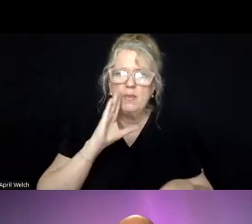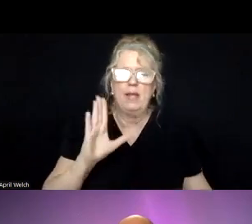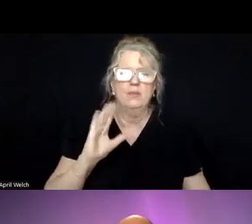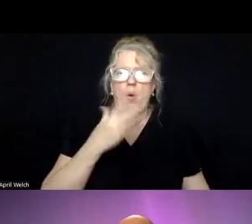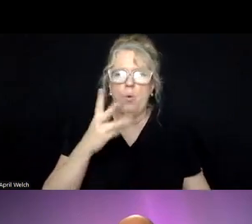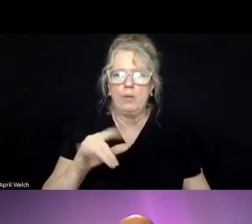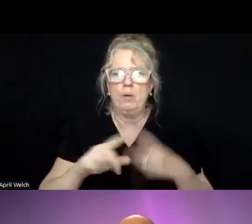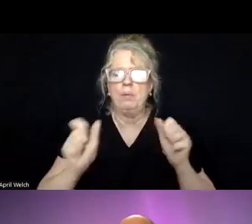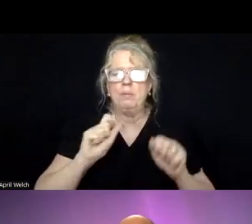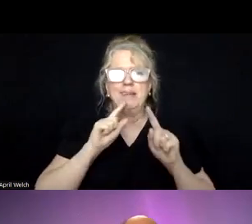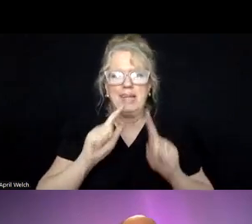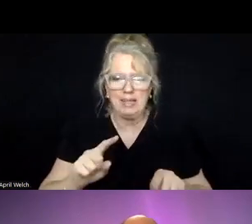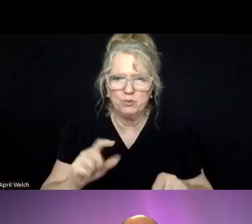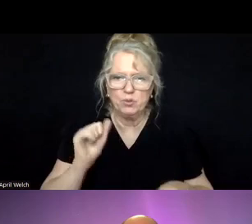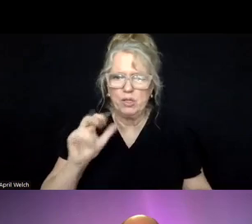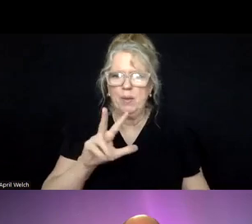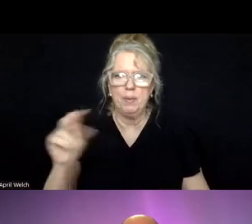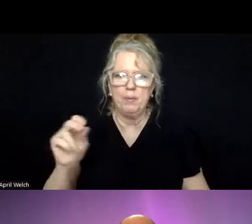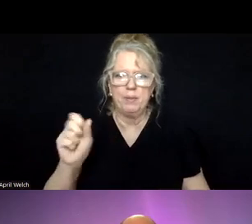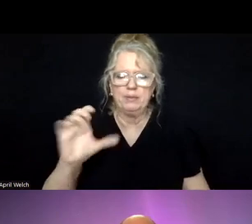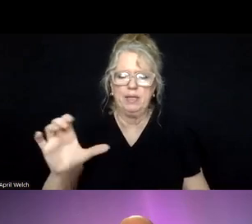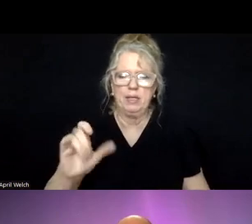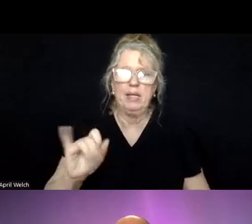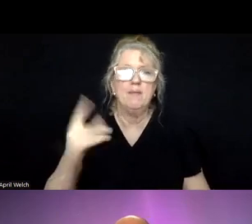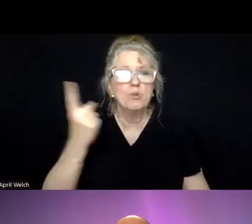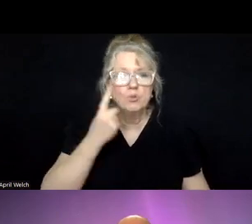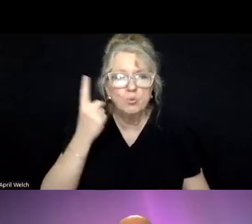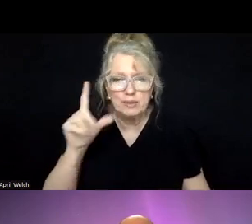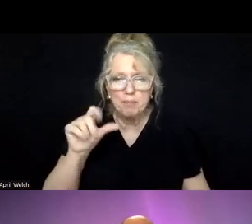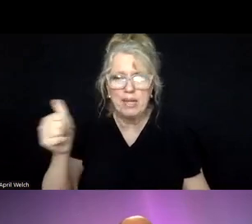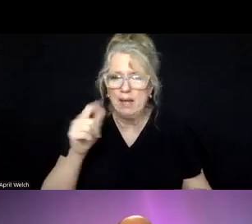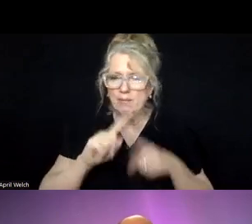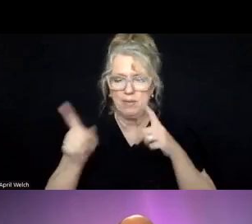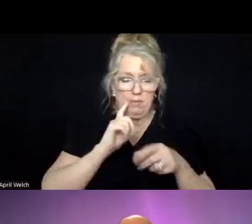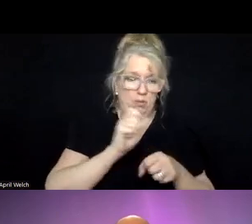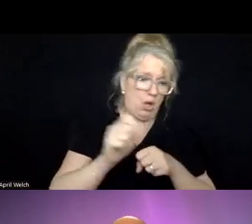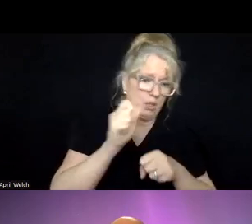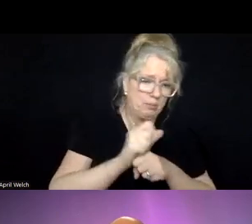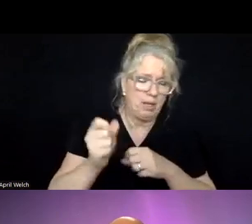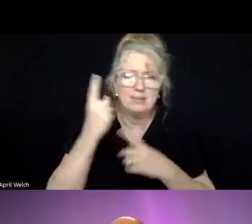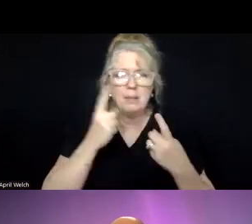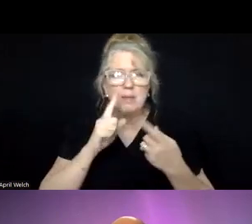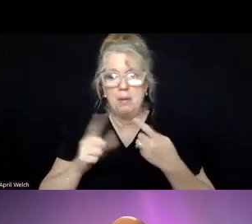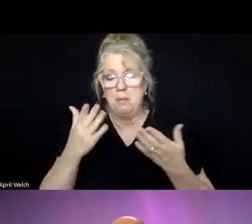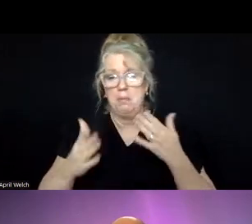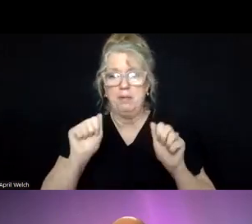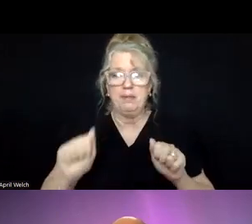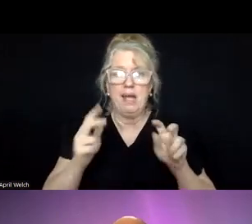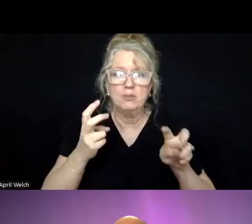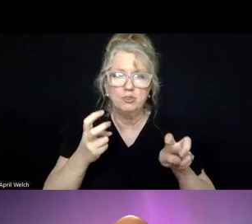to be able to answer that call in 30 seconds, because if, if they're doing something else, if they're otherwise occupied, even on something that maybe they could shift